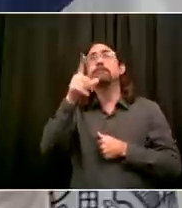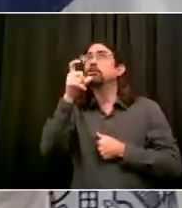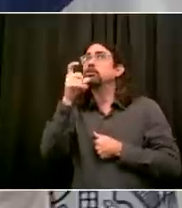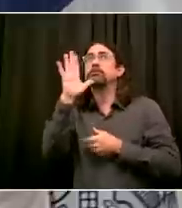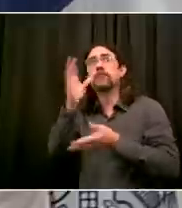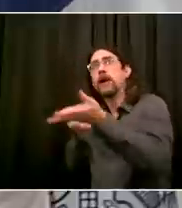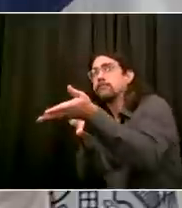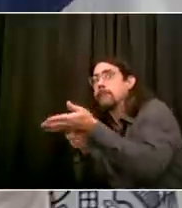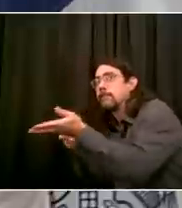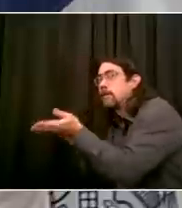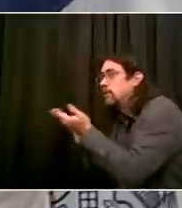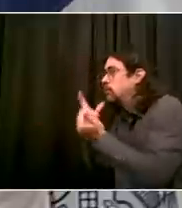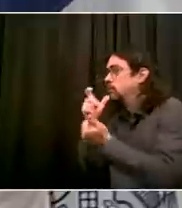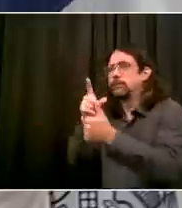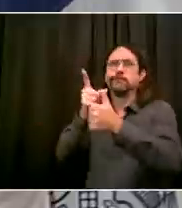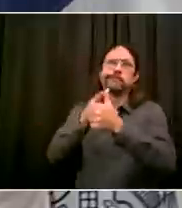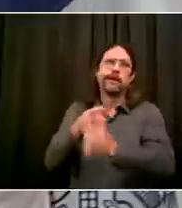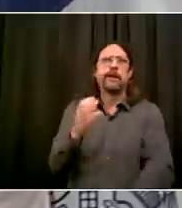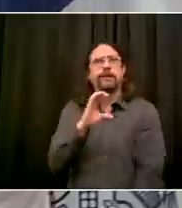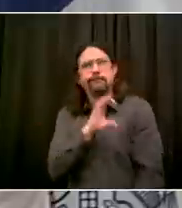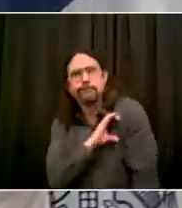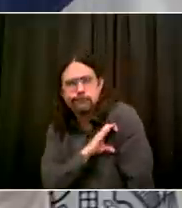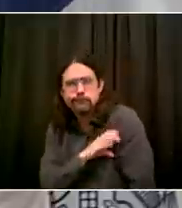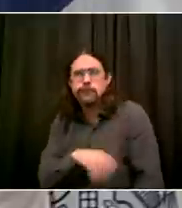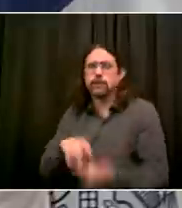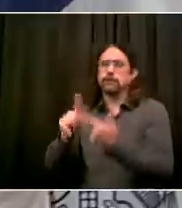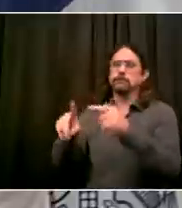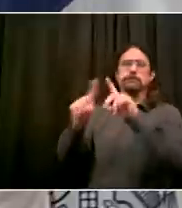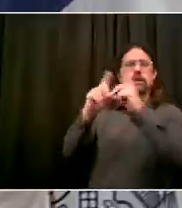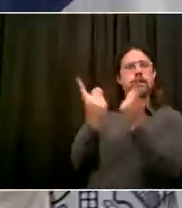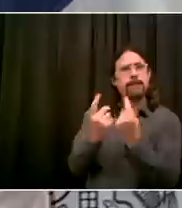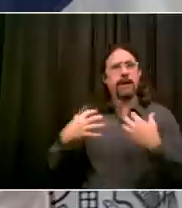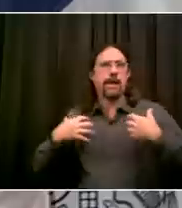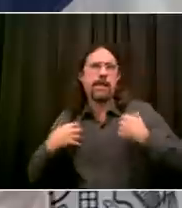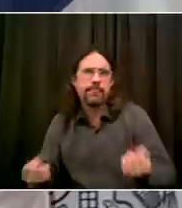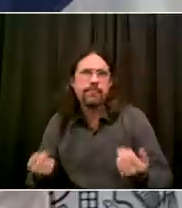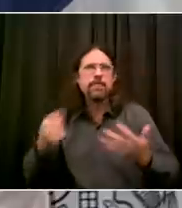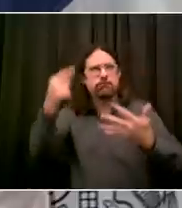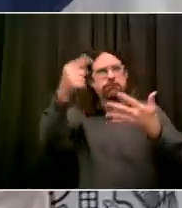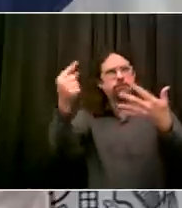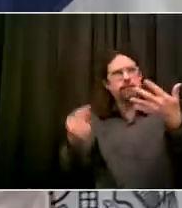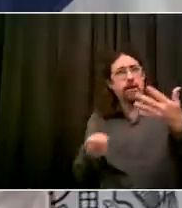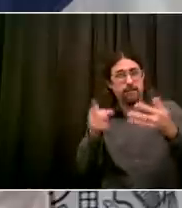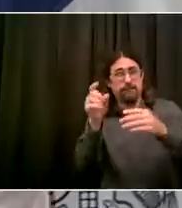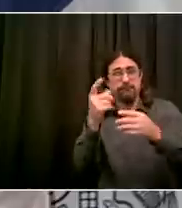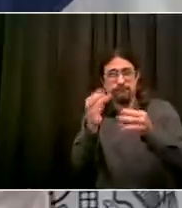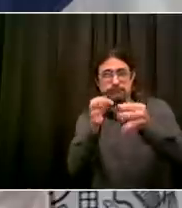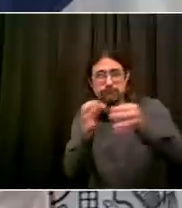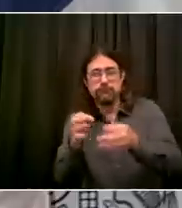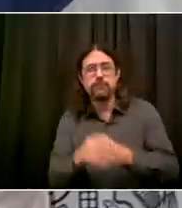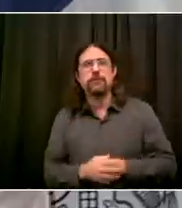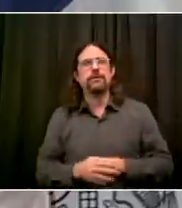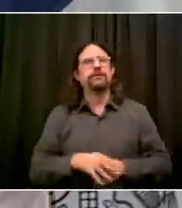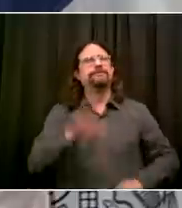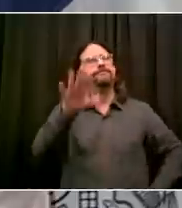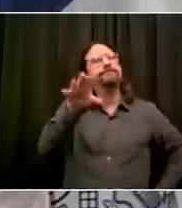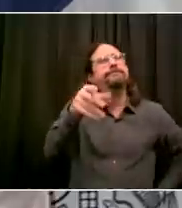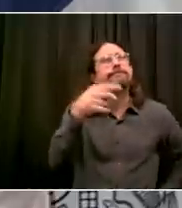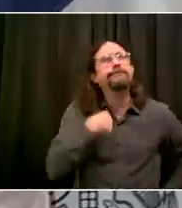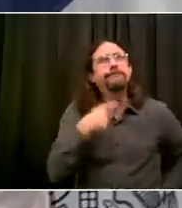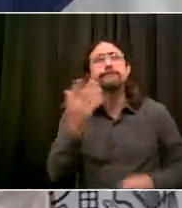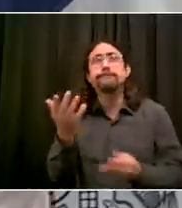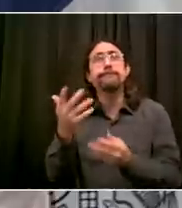mask wearing comes from the fact that New Yorkers see poor modeling from their own police officers who are out on patrol not wearing